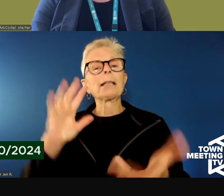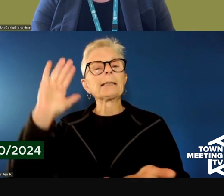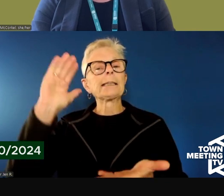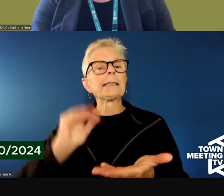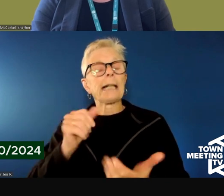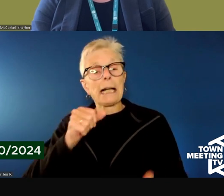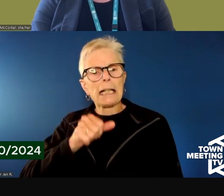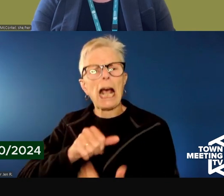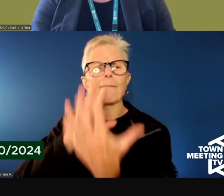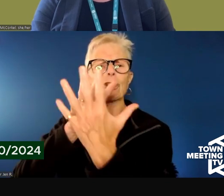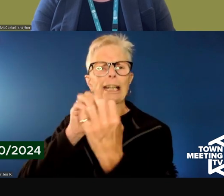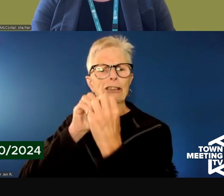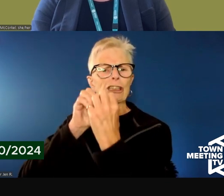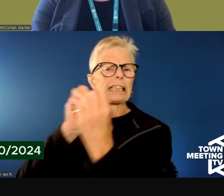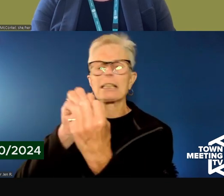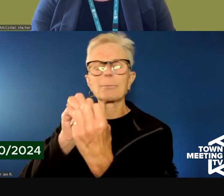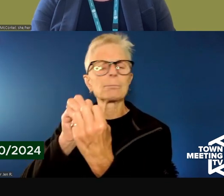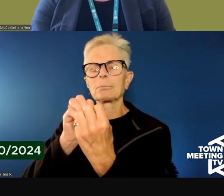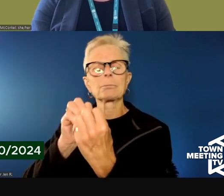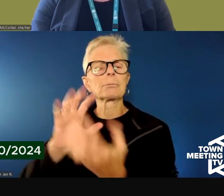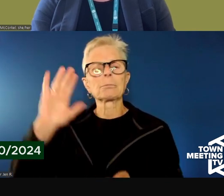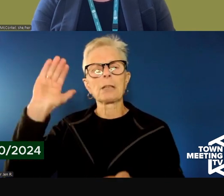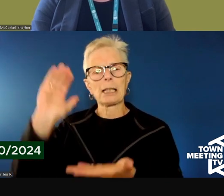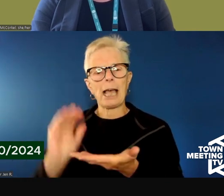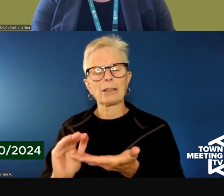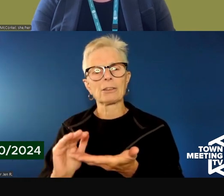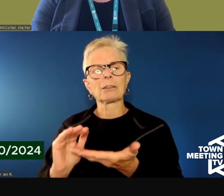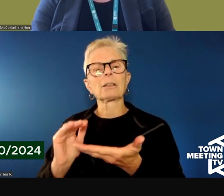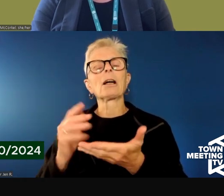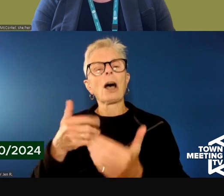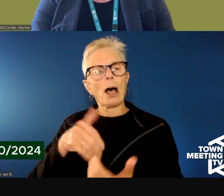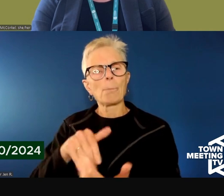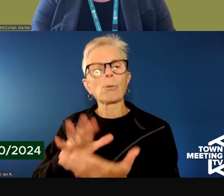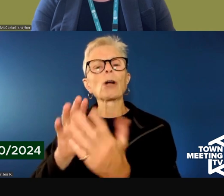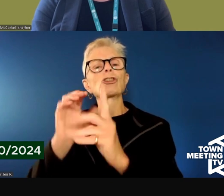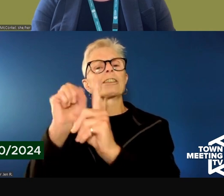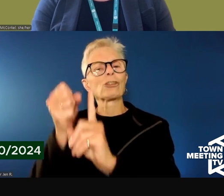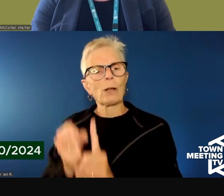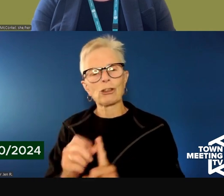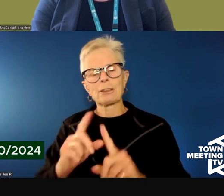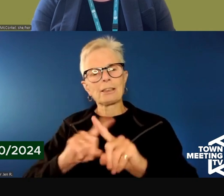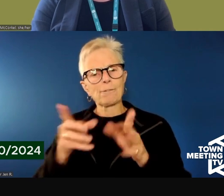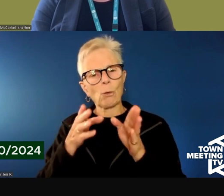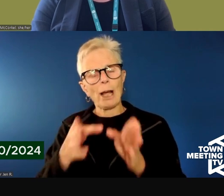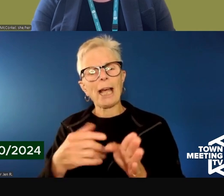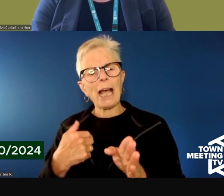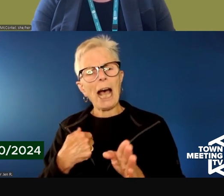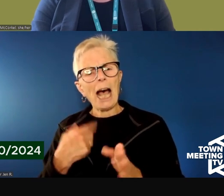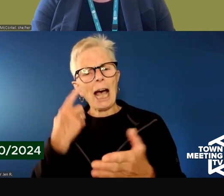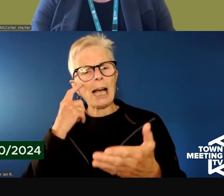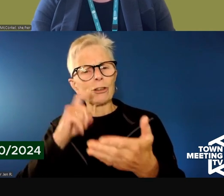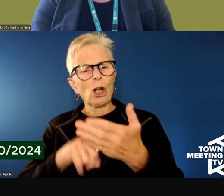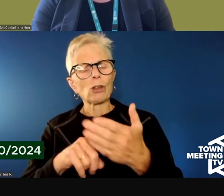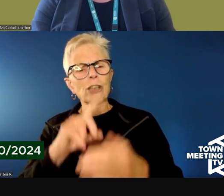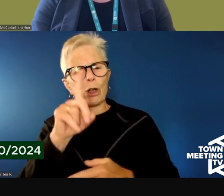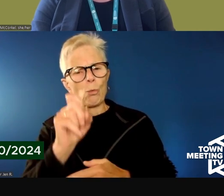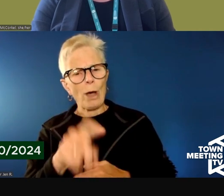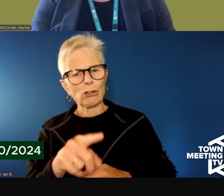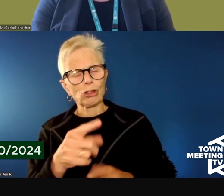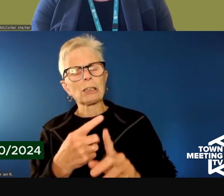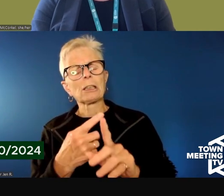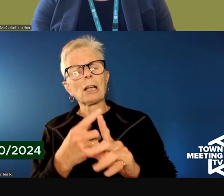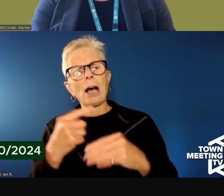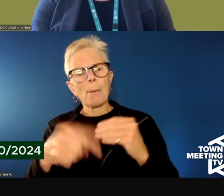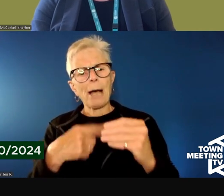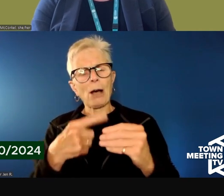and handle situations in a different way. I did see a question in the Q&A around